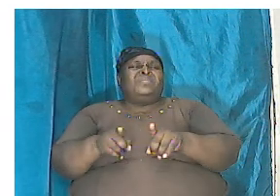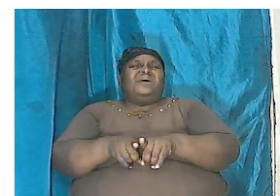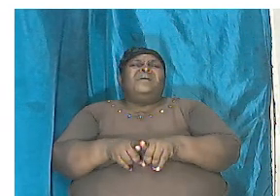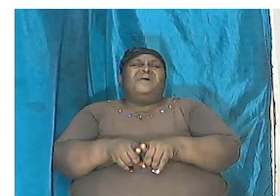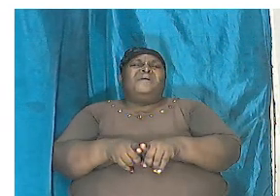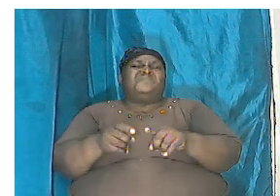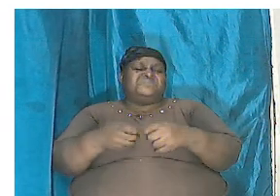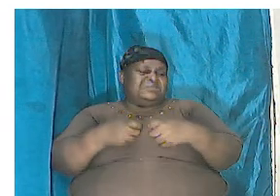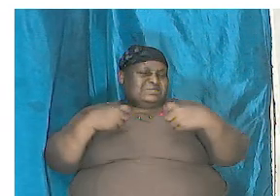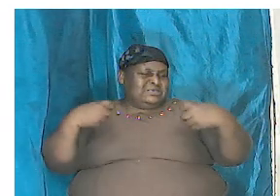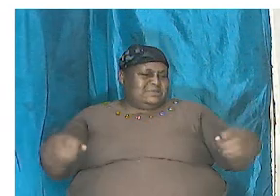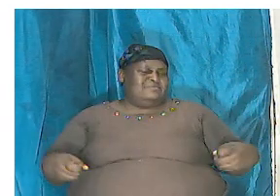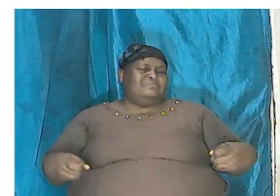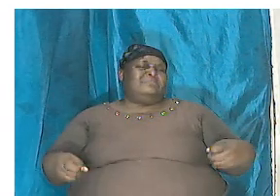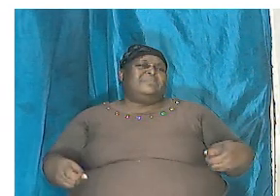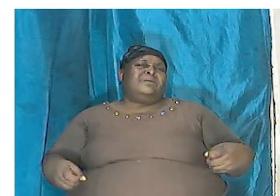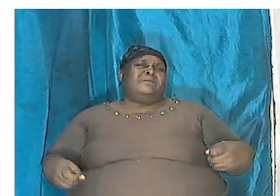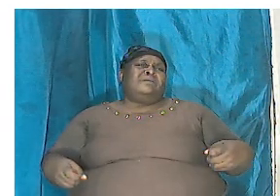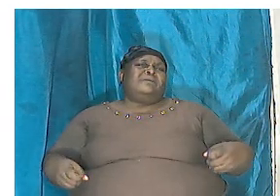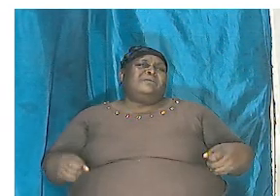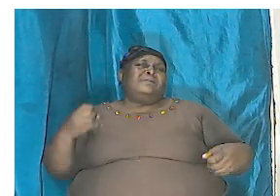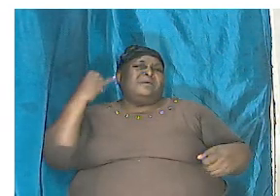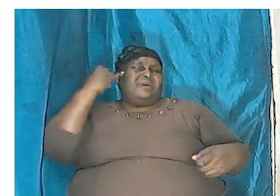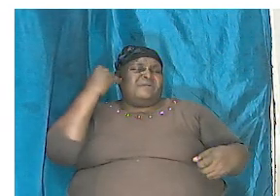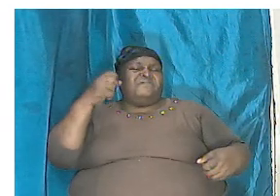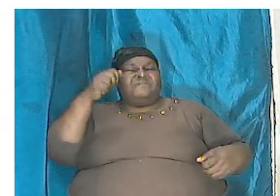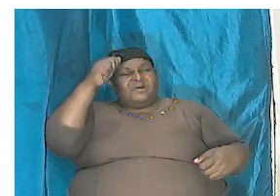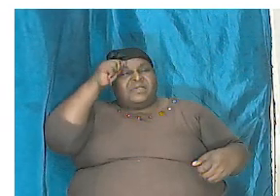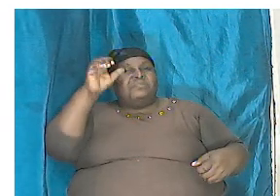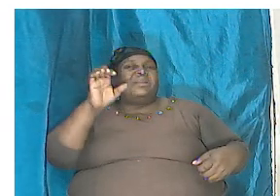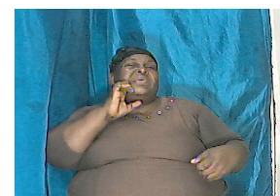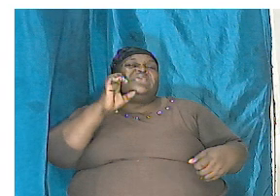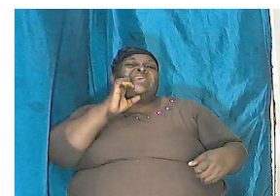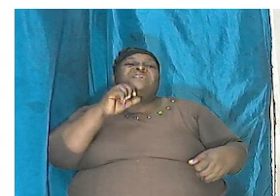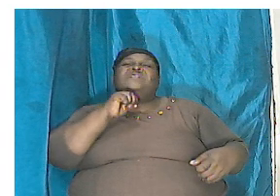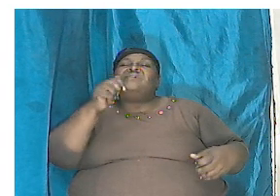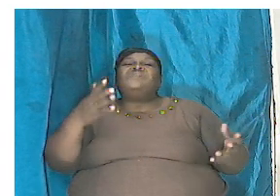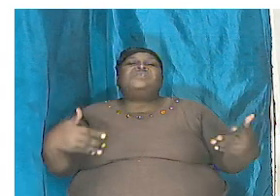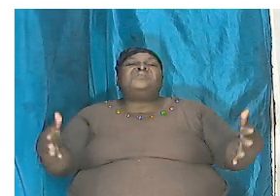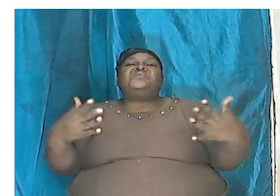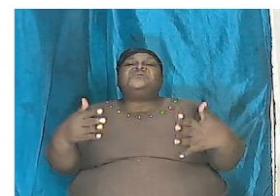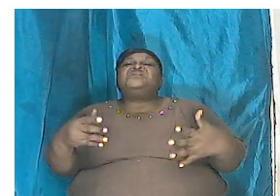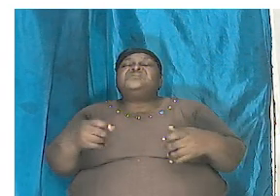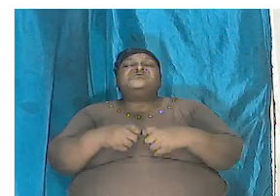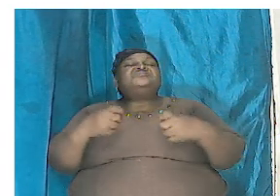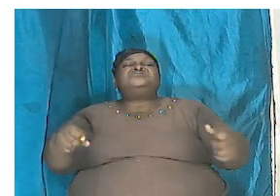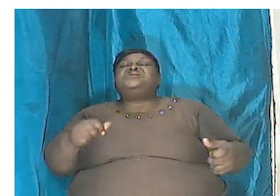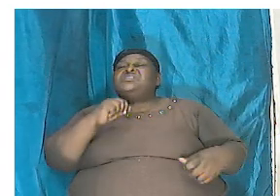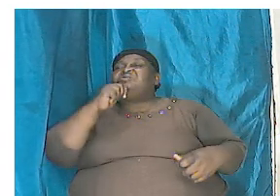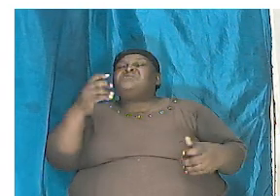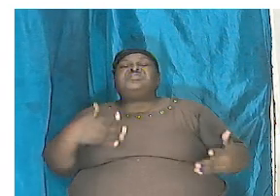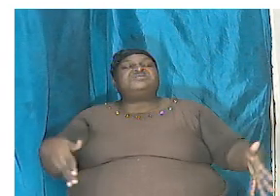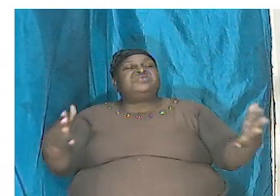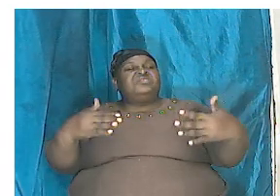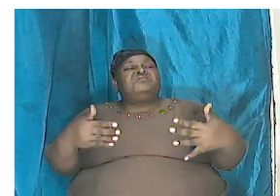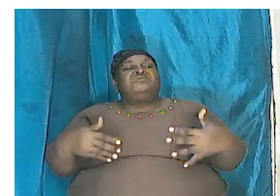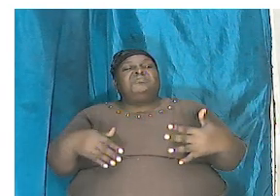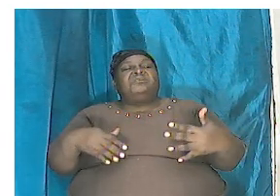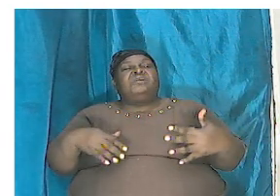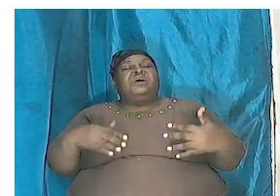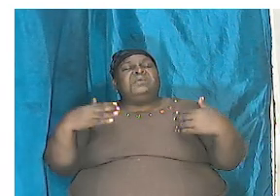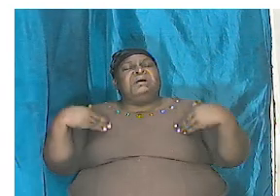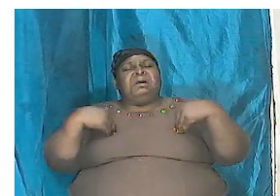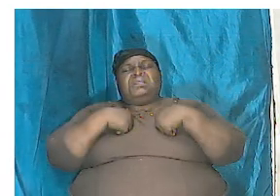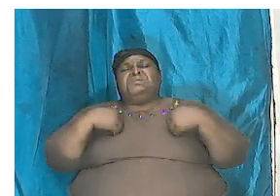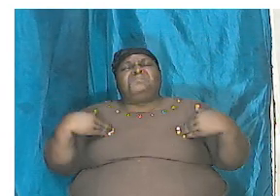of sin and if Adam and Eve wasn't here sin was not yet here and they would not and could not have died